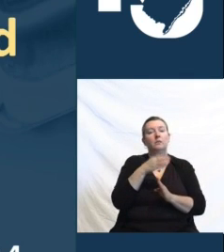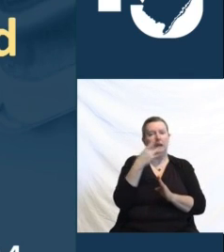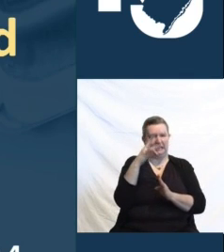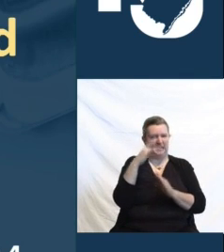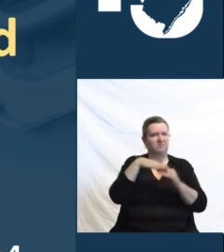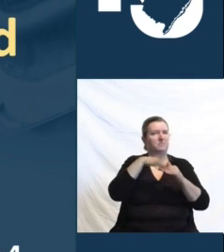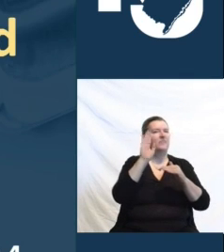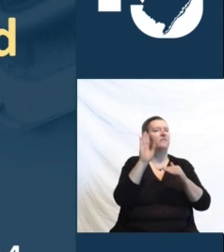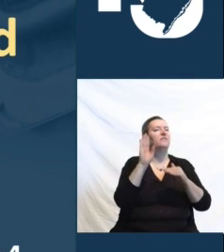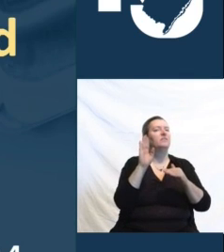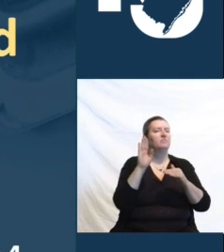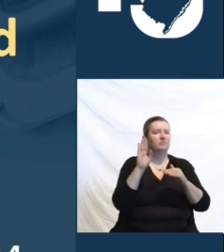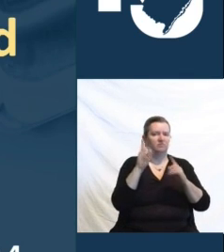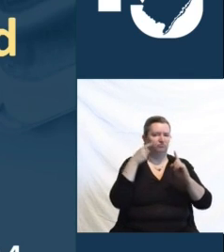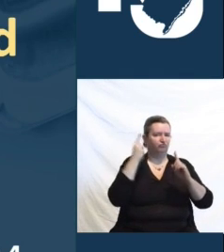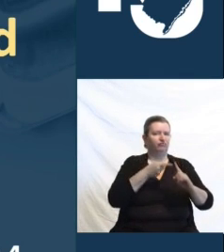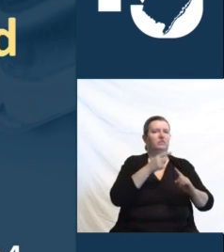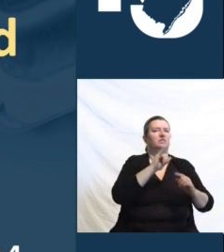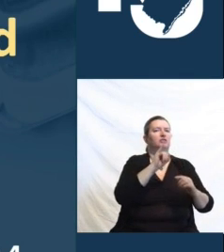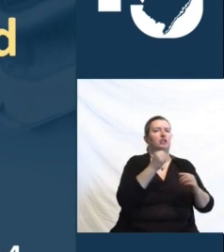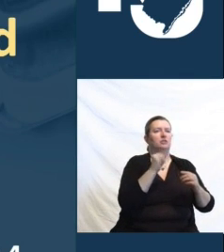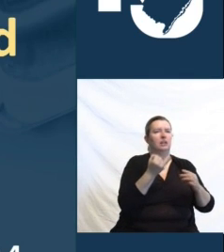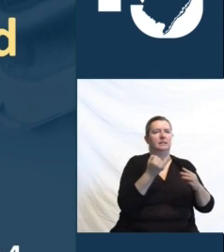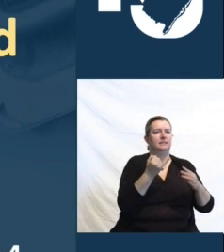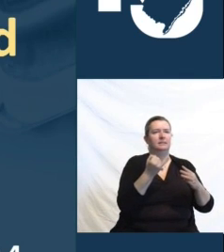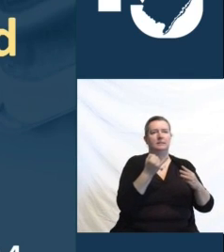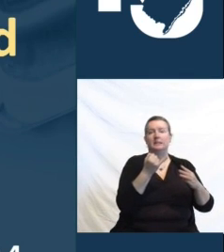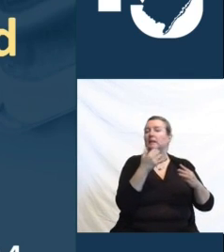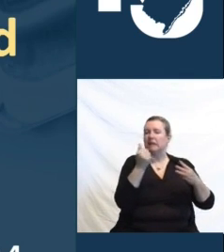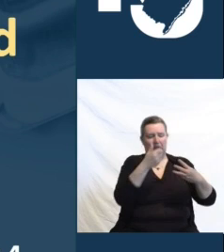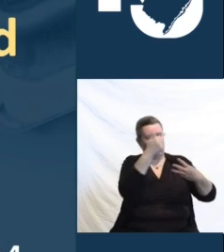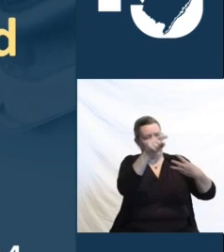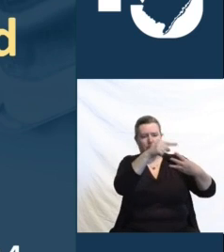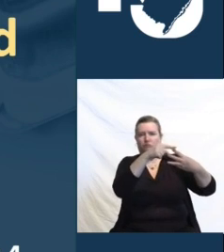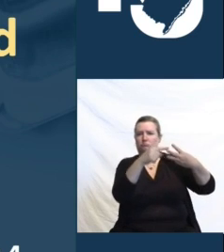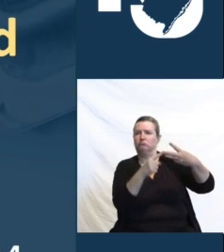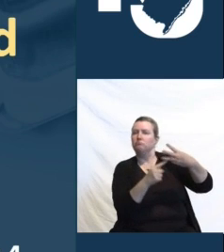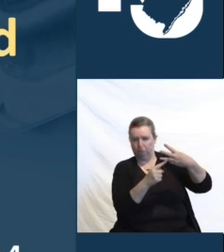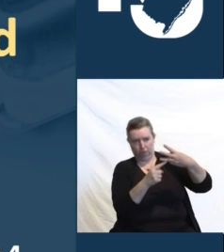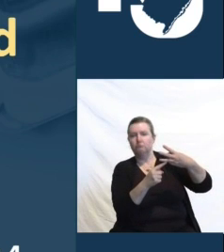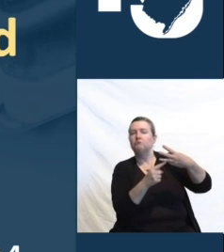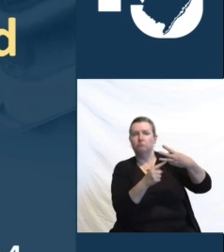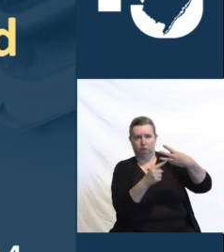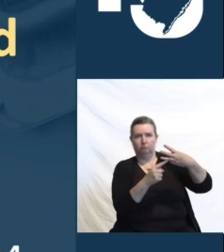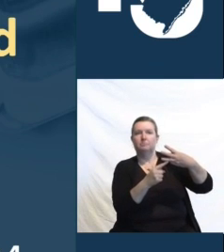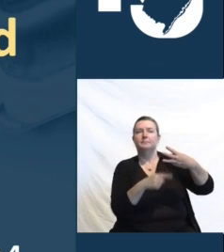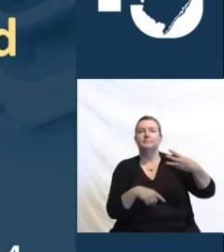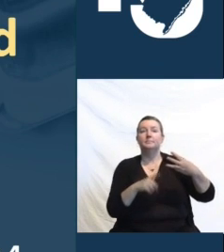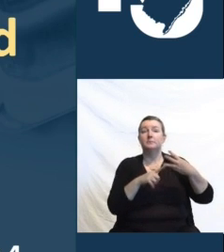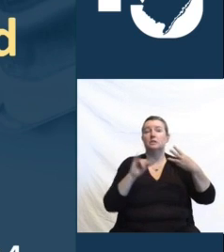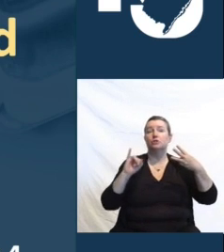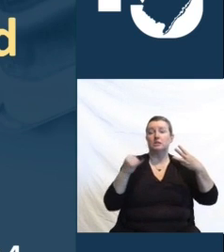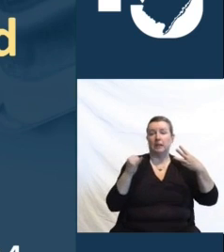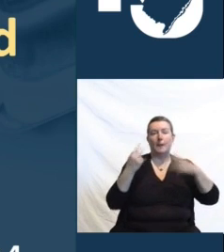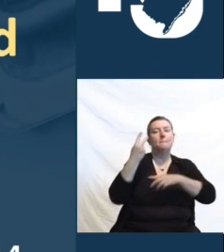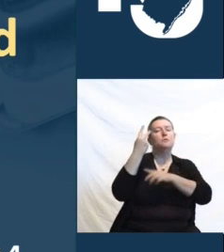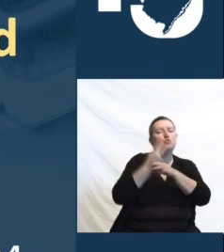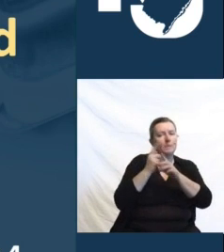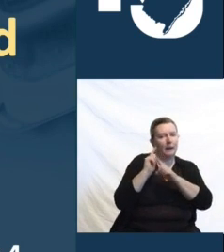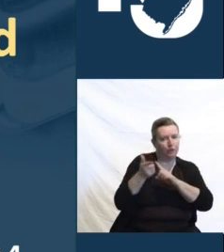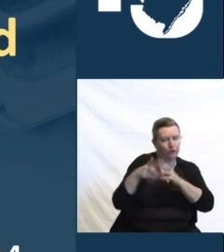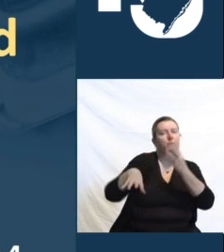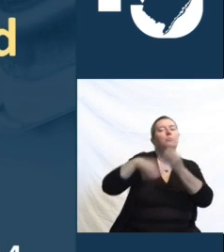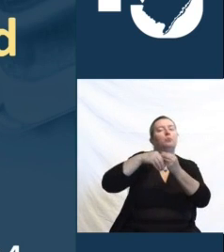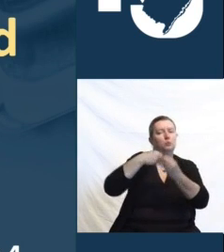vaccine that they can get a booster two months after they got their vaccine. Simply put, every New Jerseyan over the age of